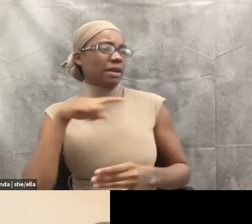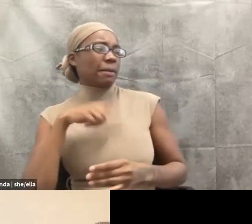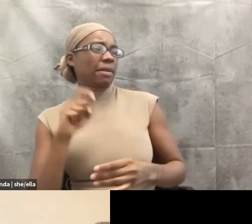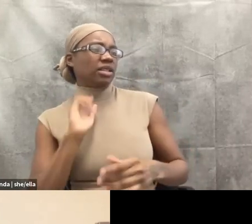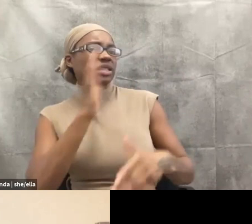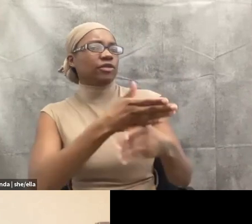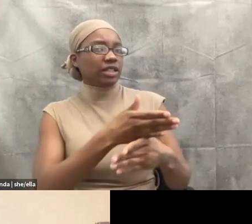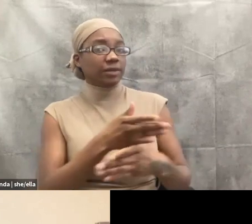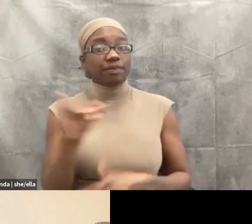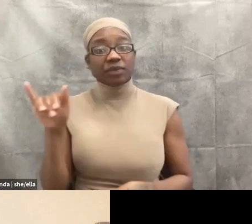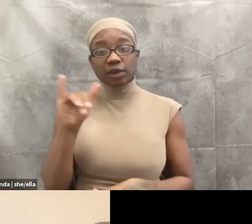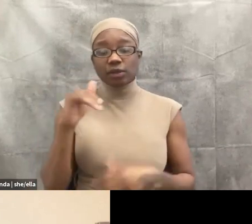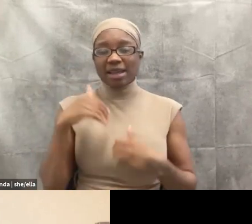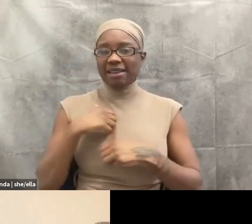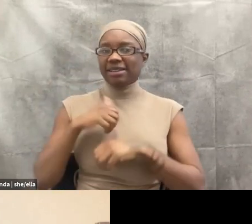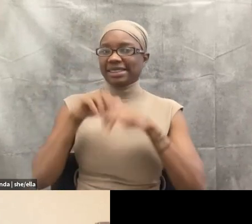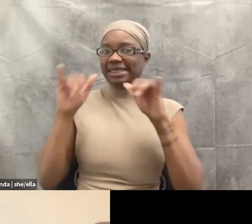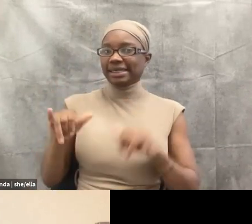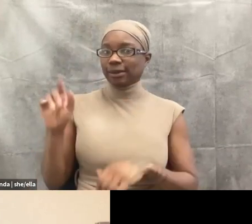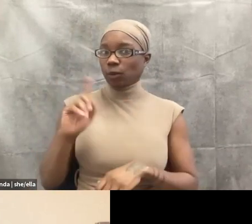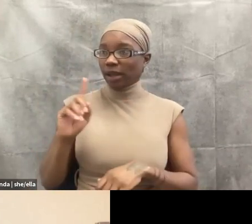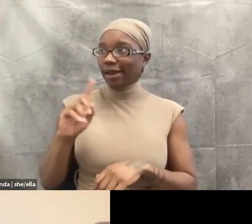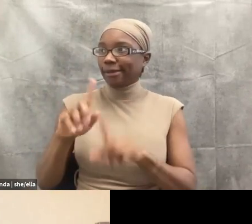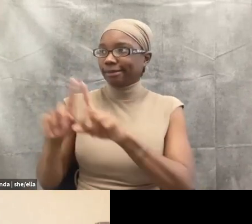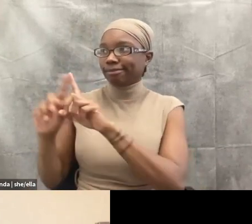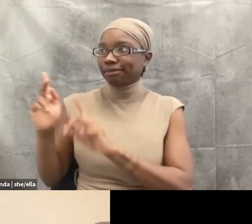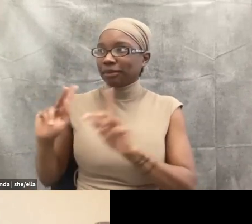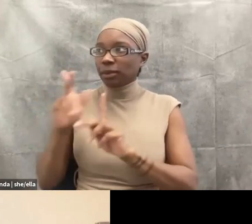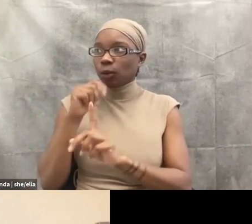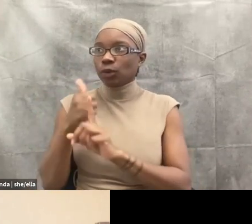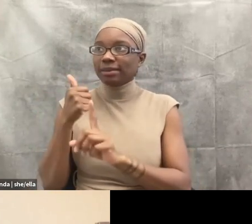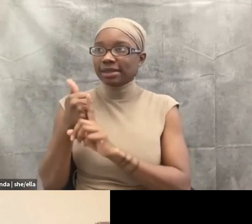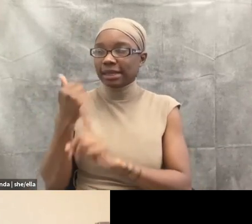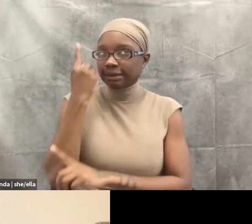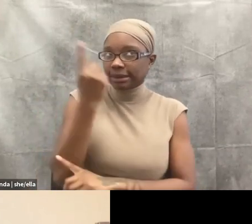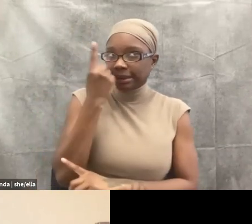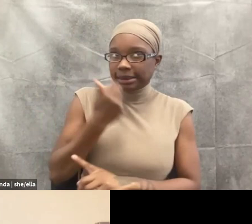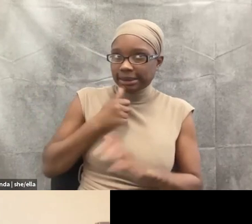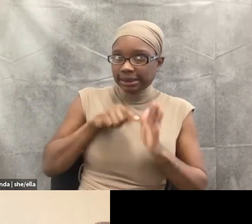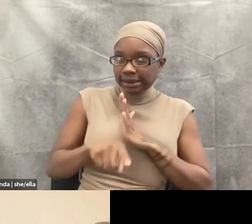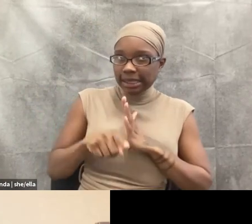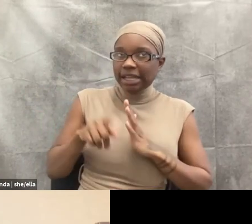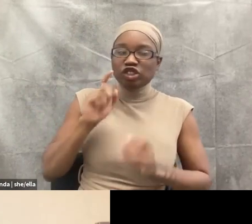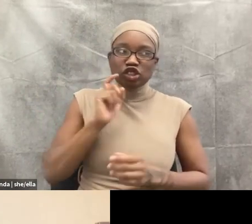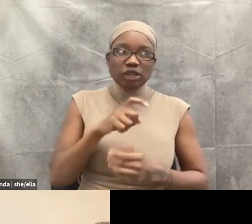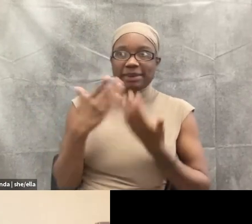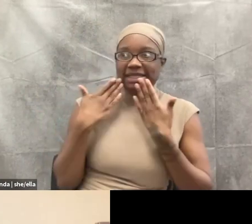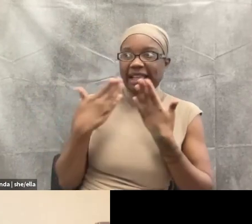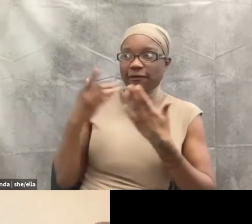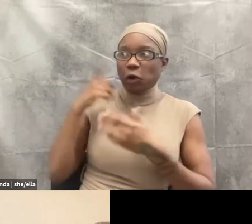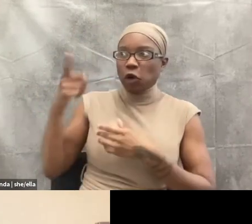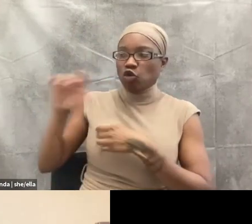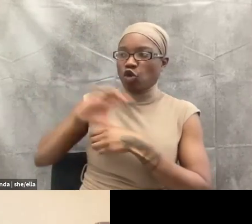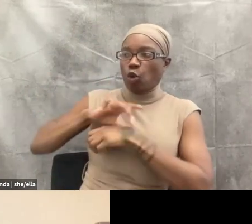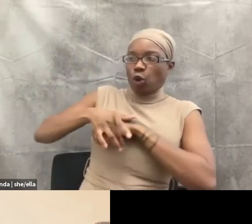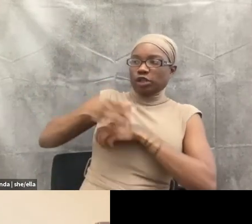a system where, um, survivors or people who have considered suicide have to be thankful for coercion and, and we have to be thankful